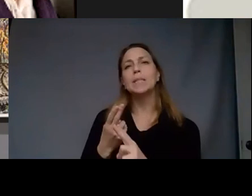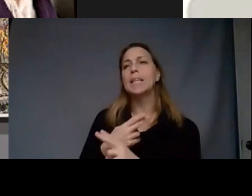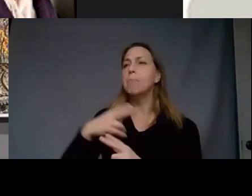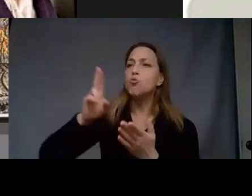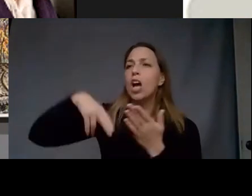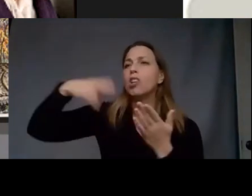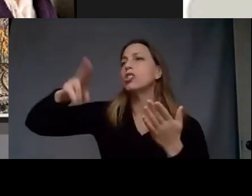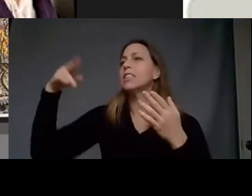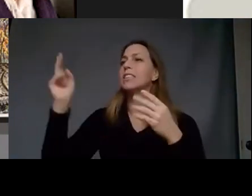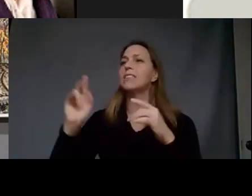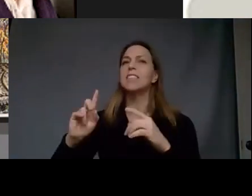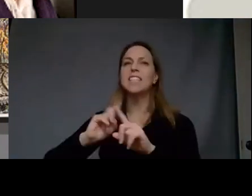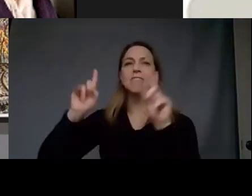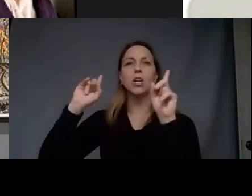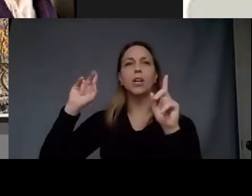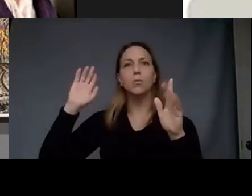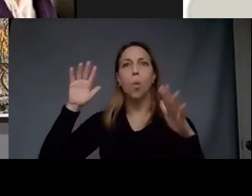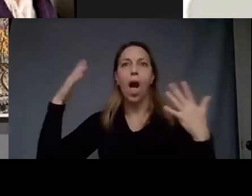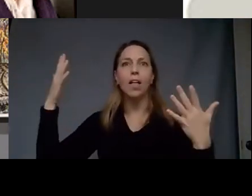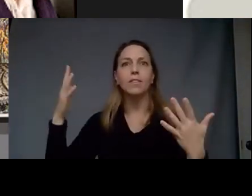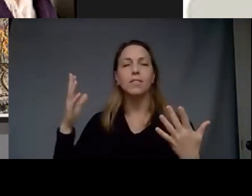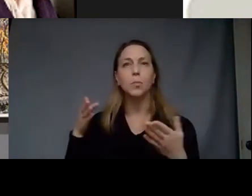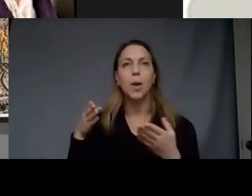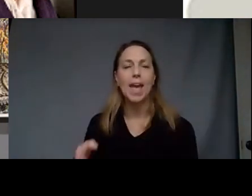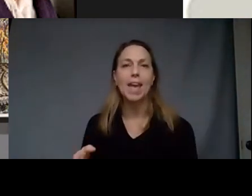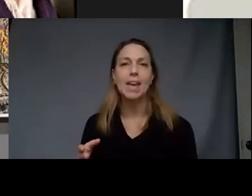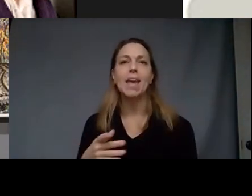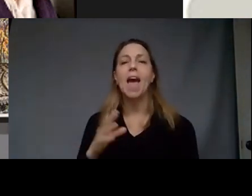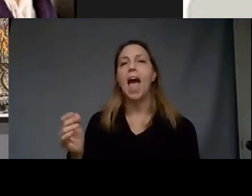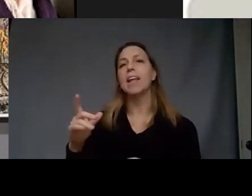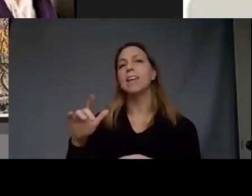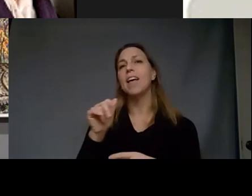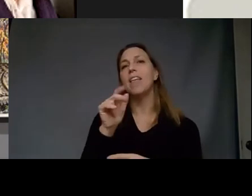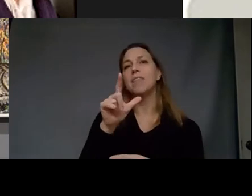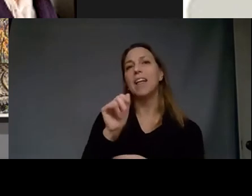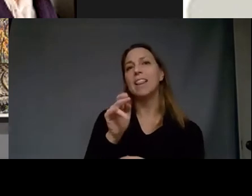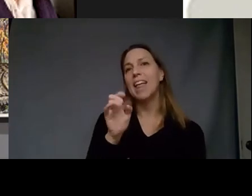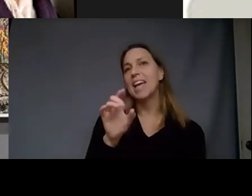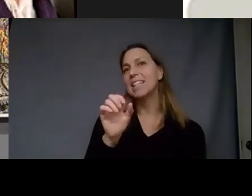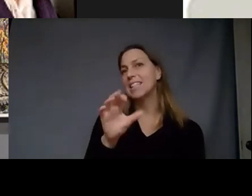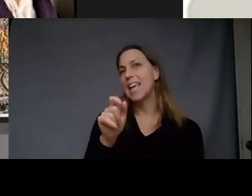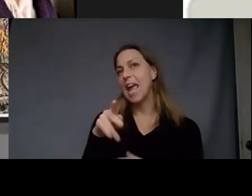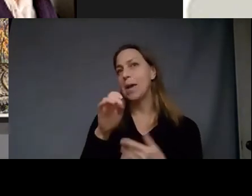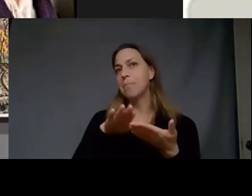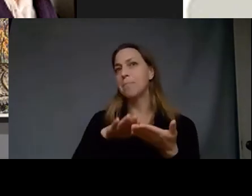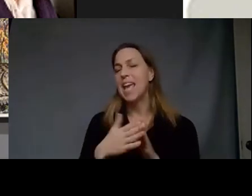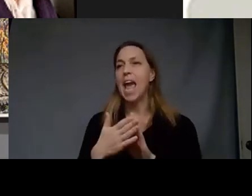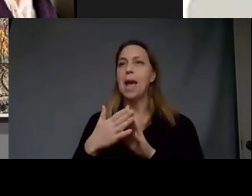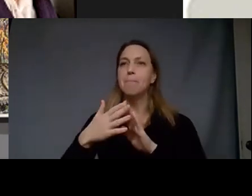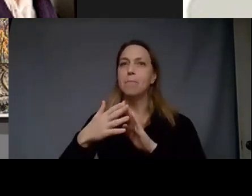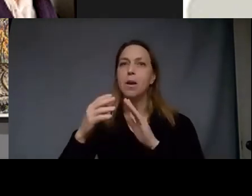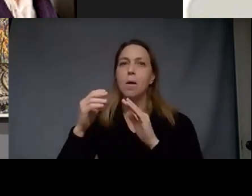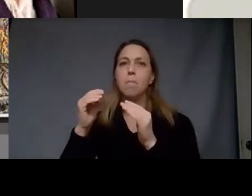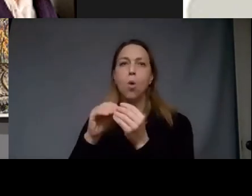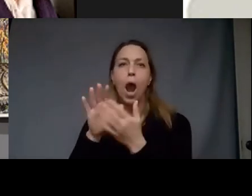in a wild way and eventually the landscapes turned into abstractions of landscapes and then